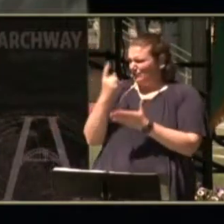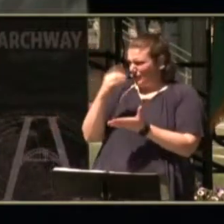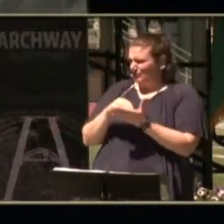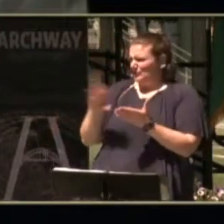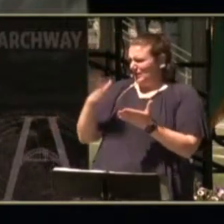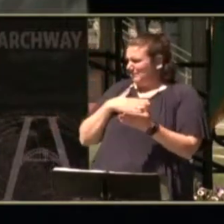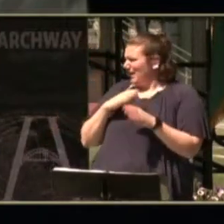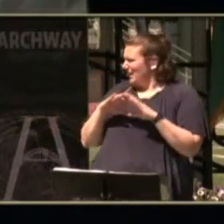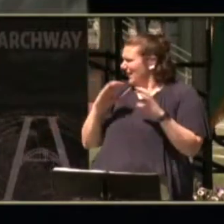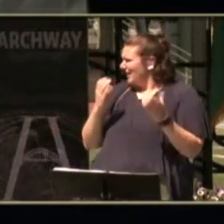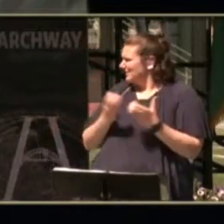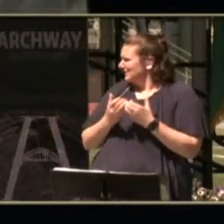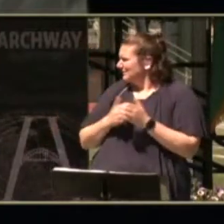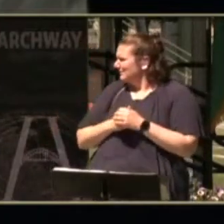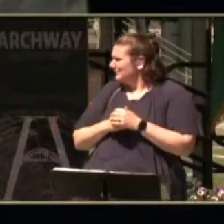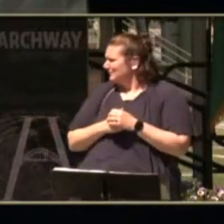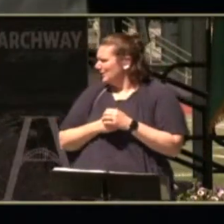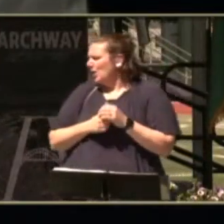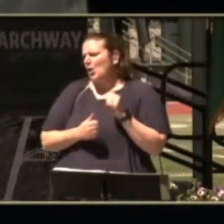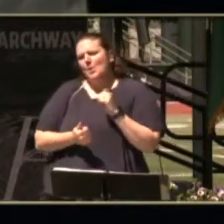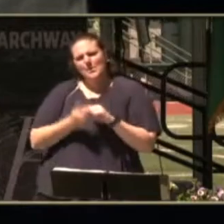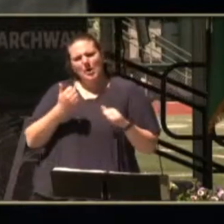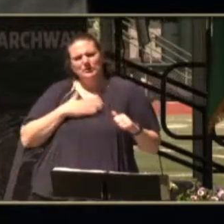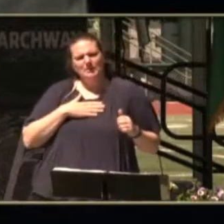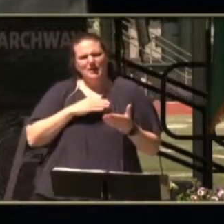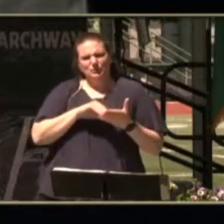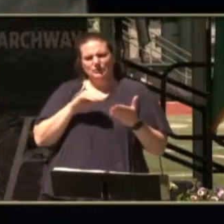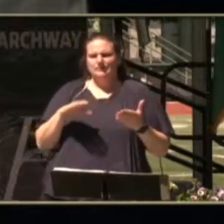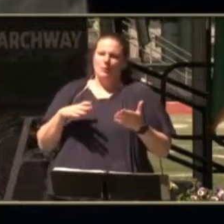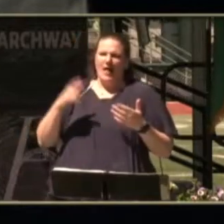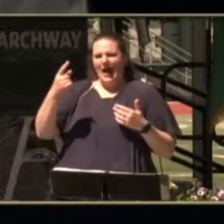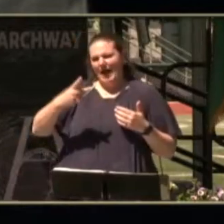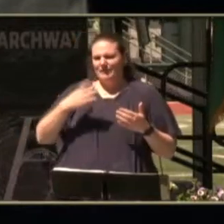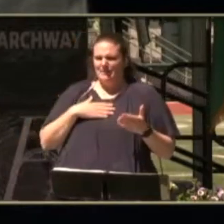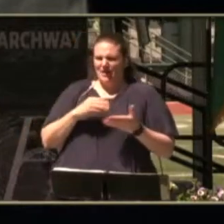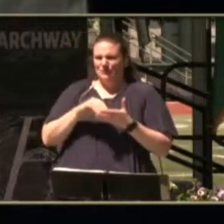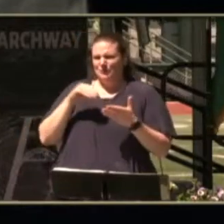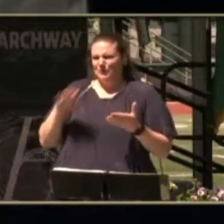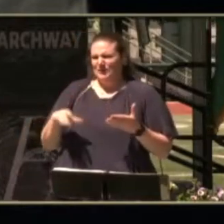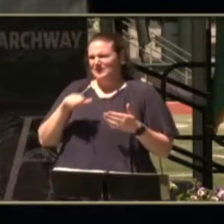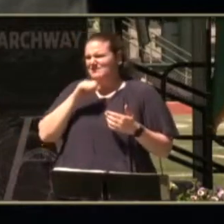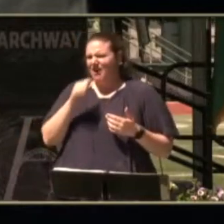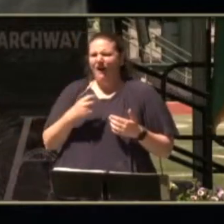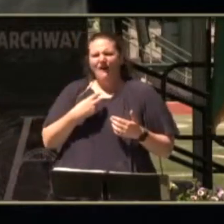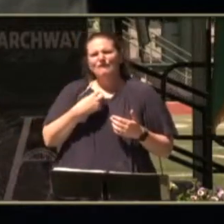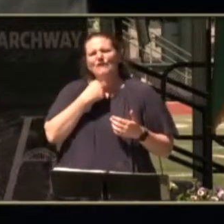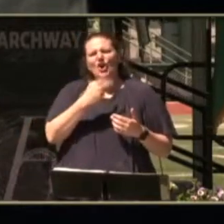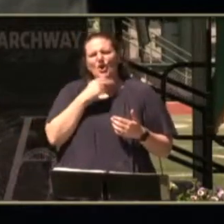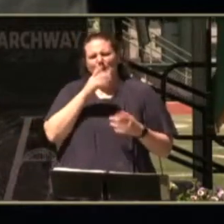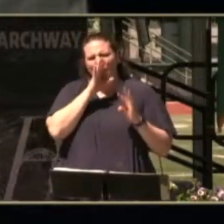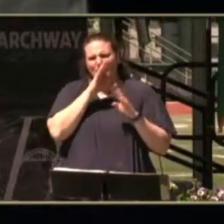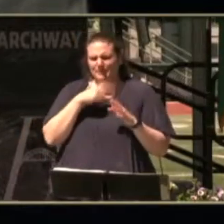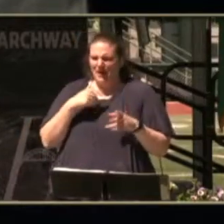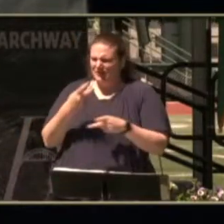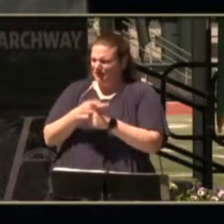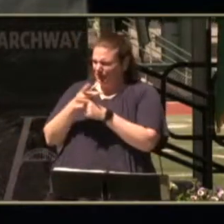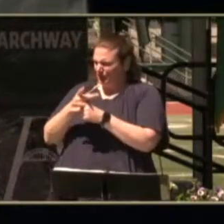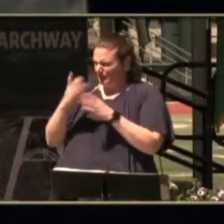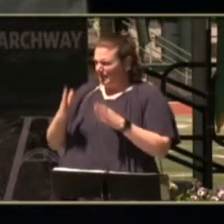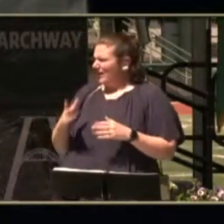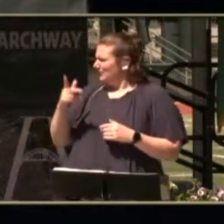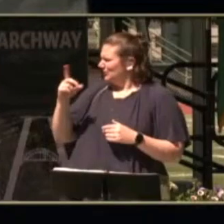my class most of my students the half of my students are were non-verbal and my supervisor todd